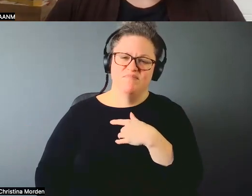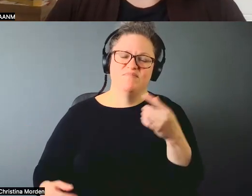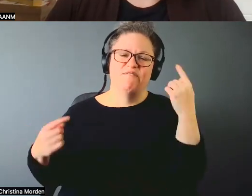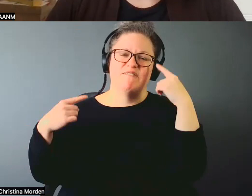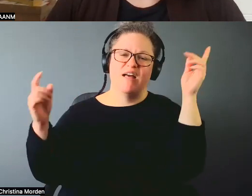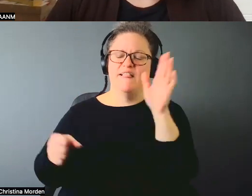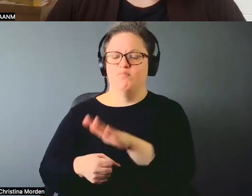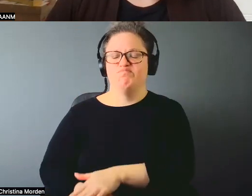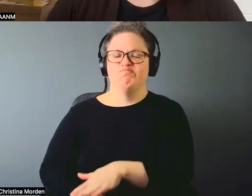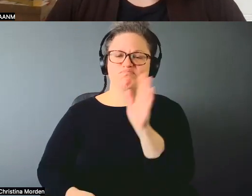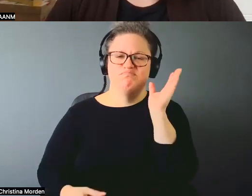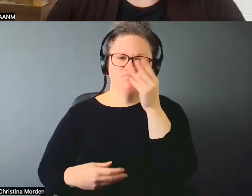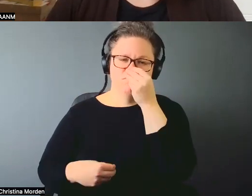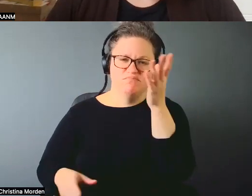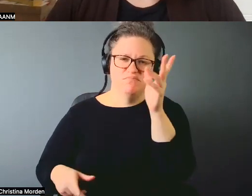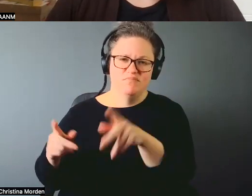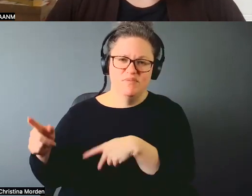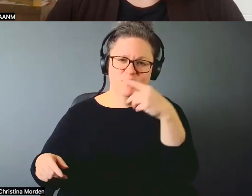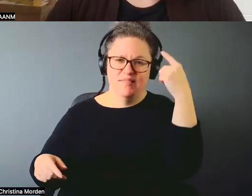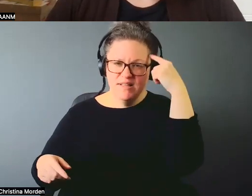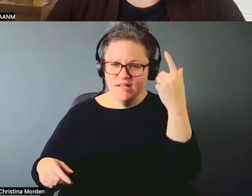people think, thought. Yeah.